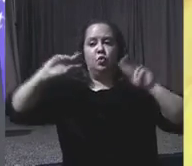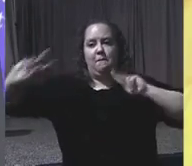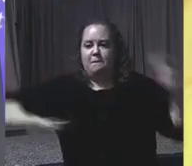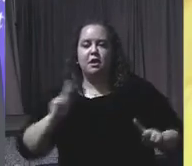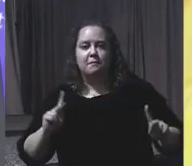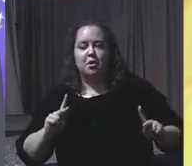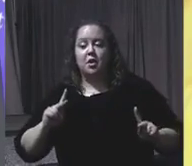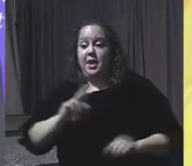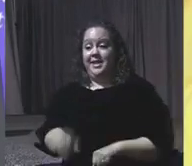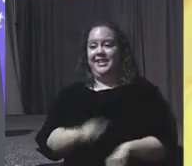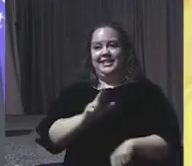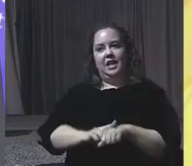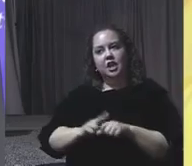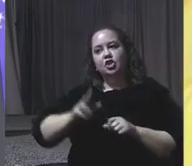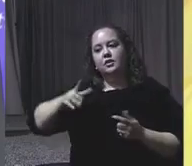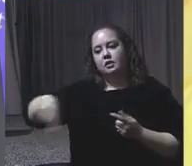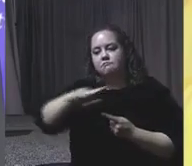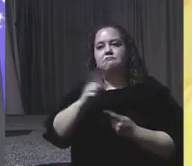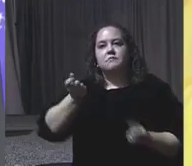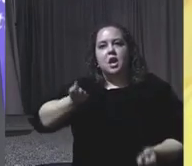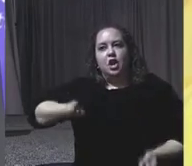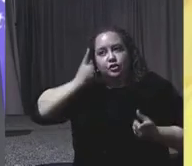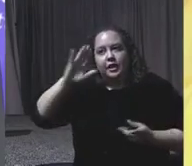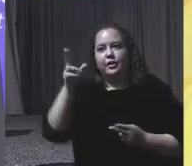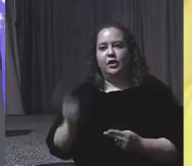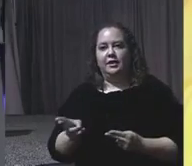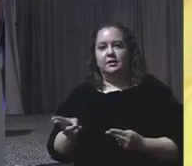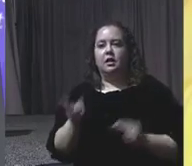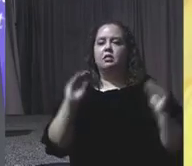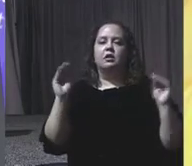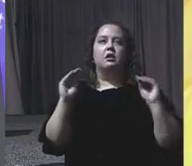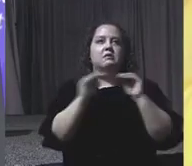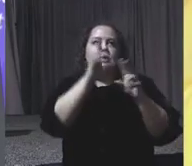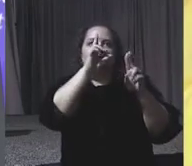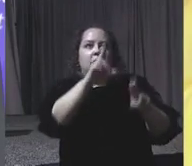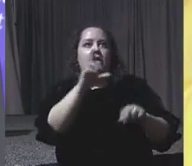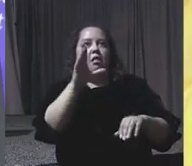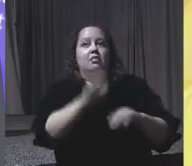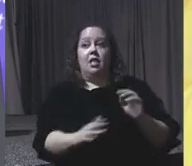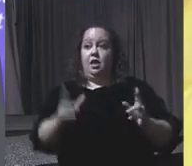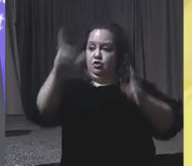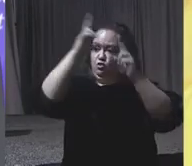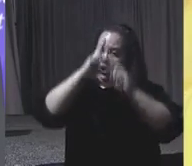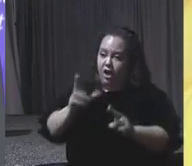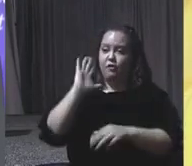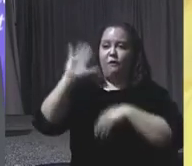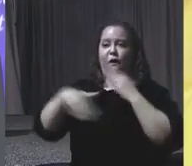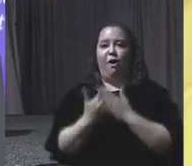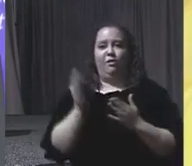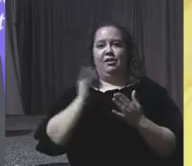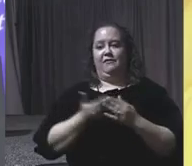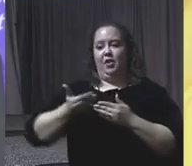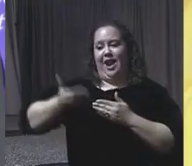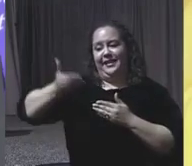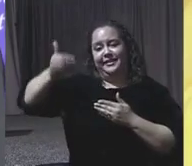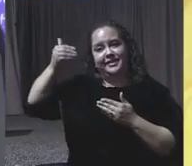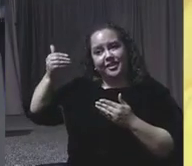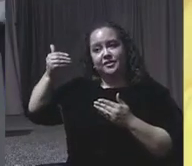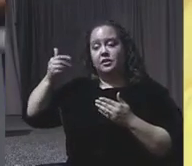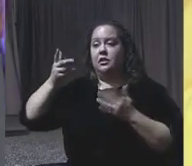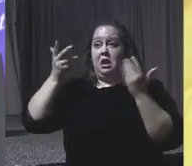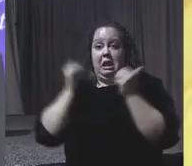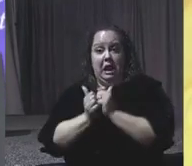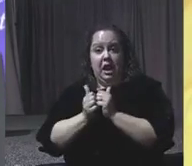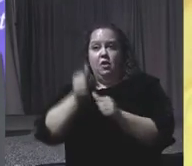history, and there is nothing nobler than honoring all of our ancestors by remembering the full, rich,